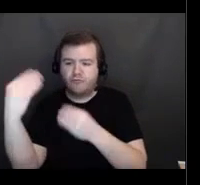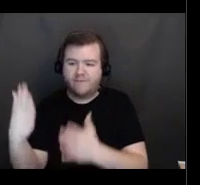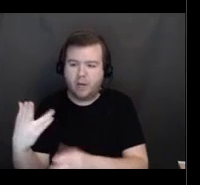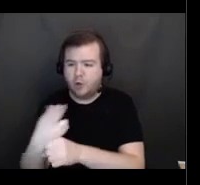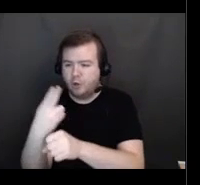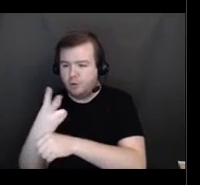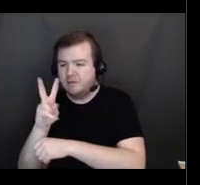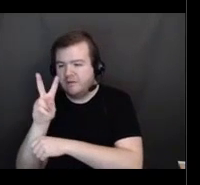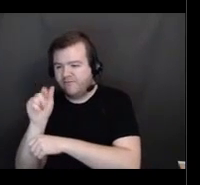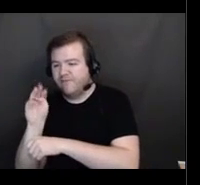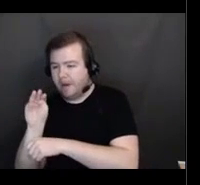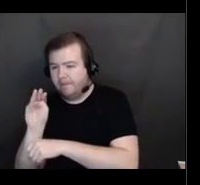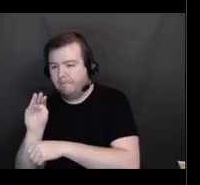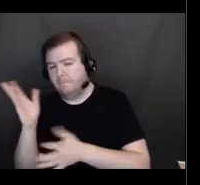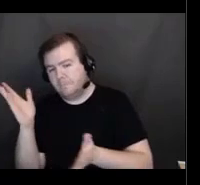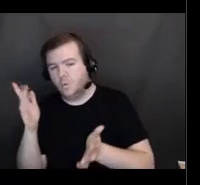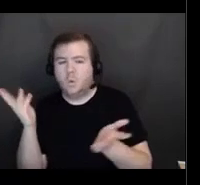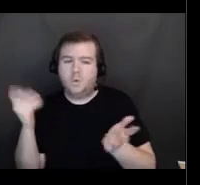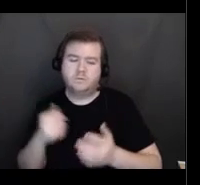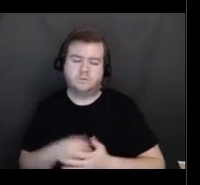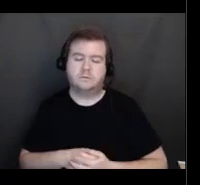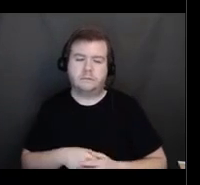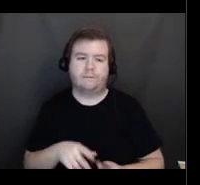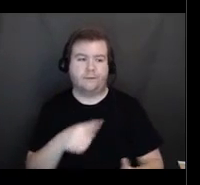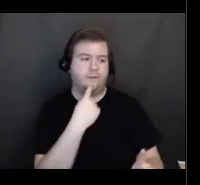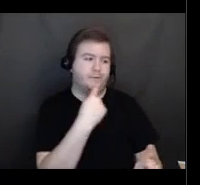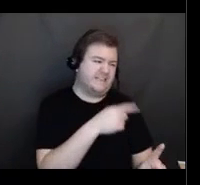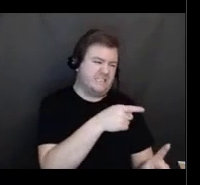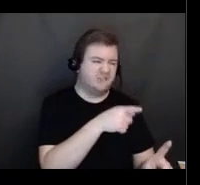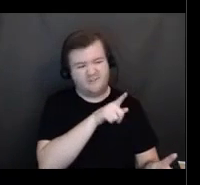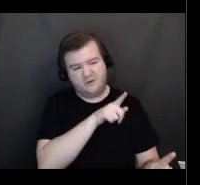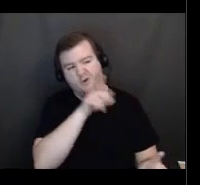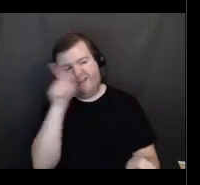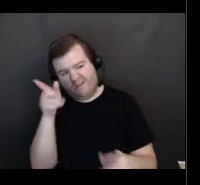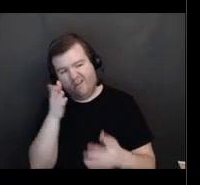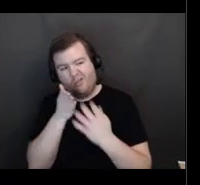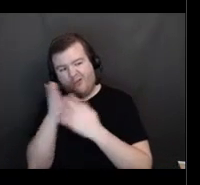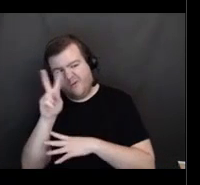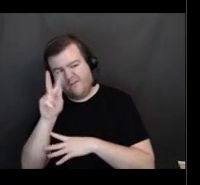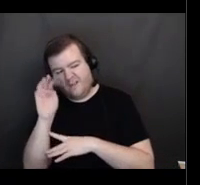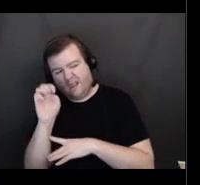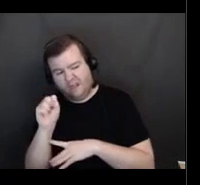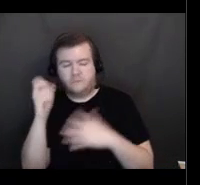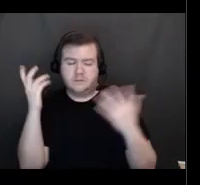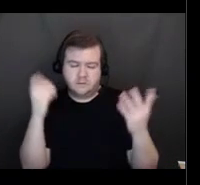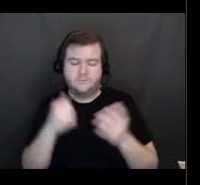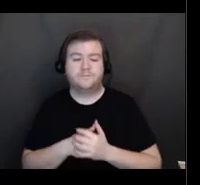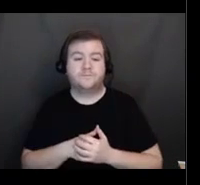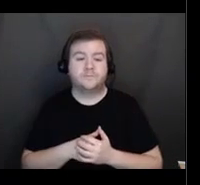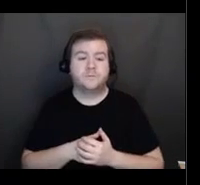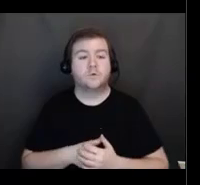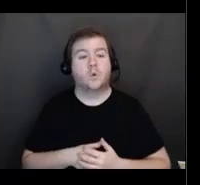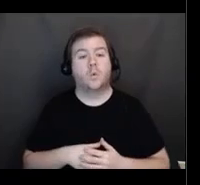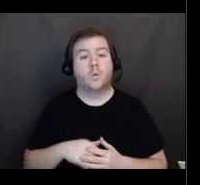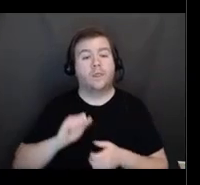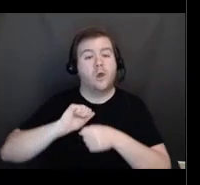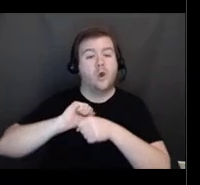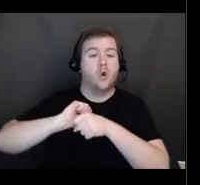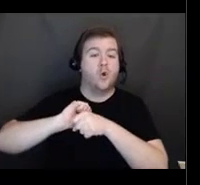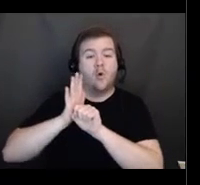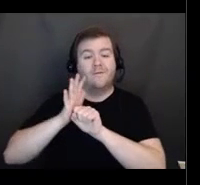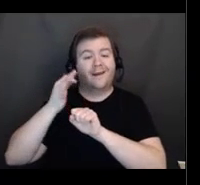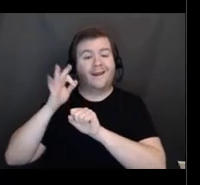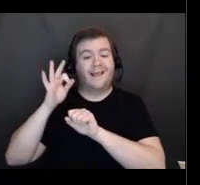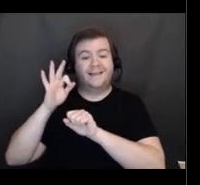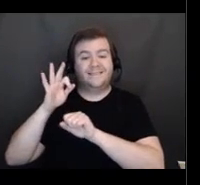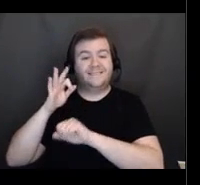schedule through that system. So the Connecticut COVID vaccine finder function, again, this